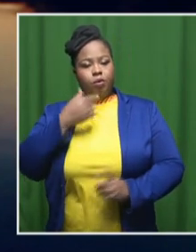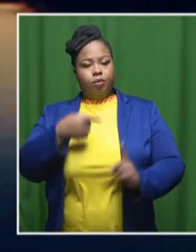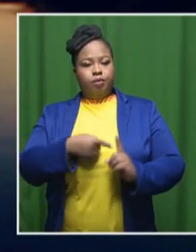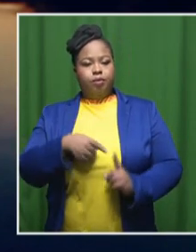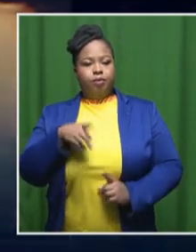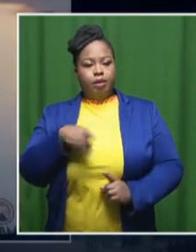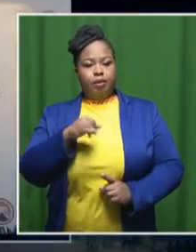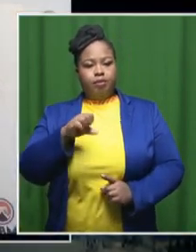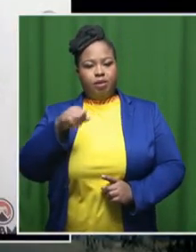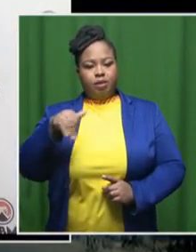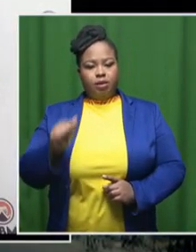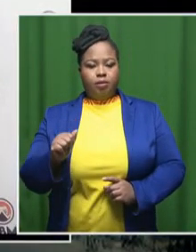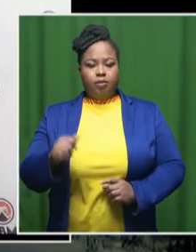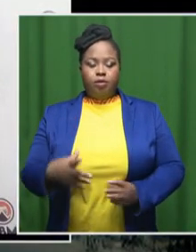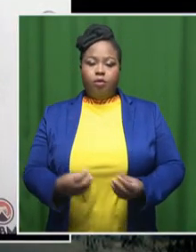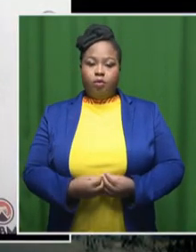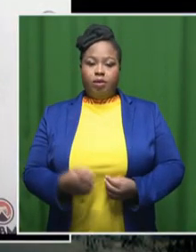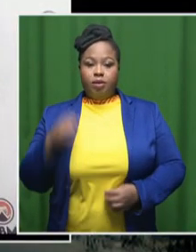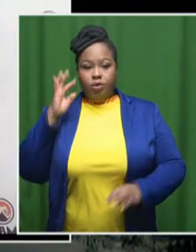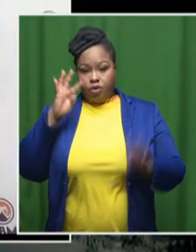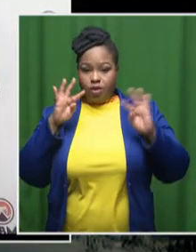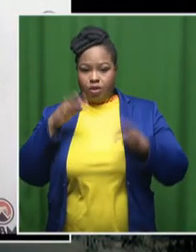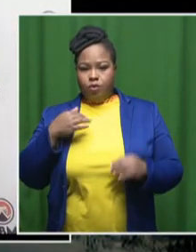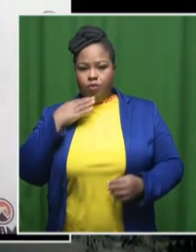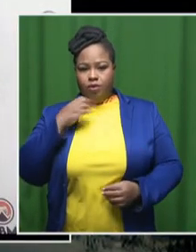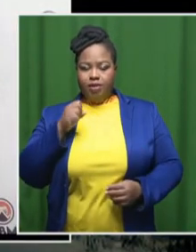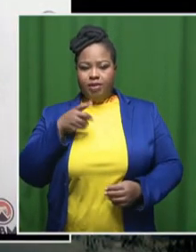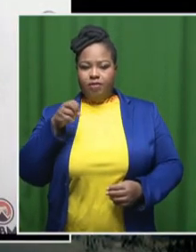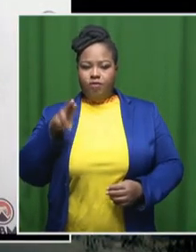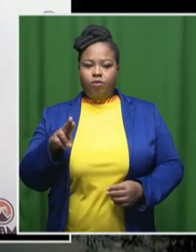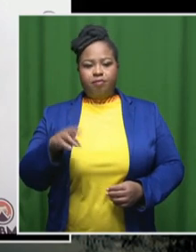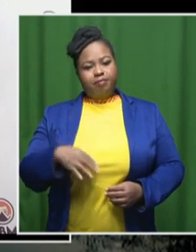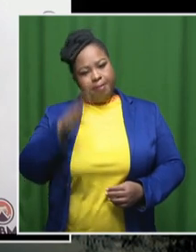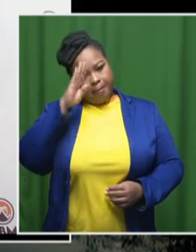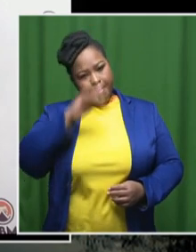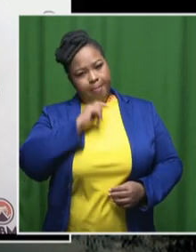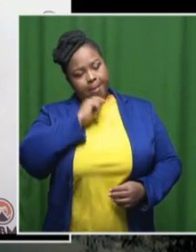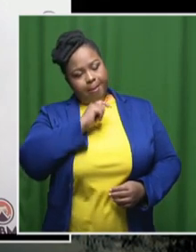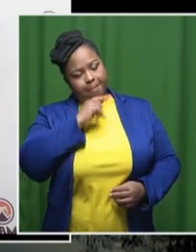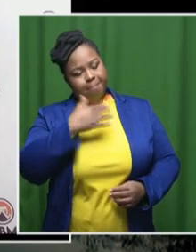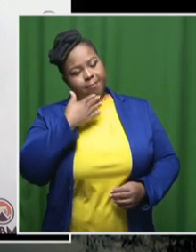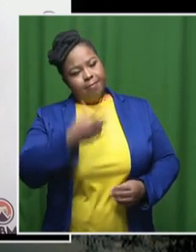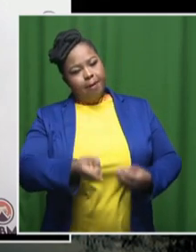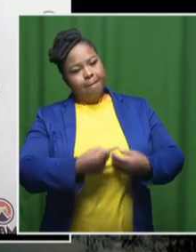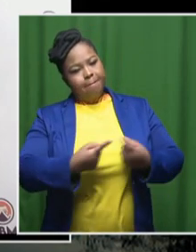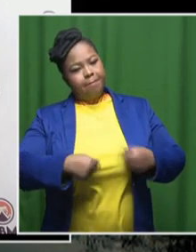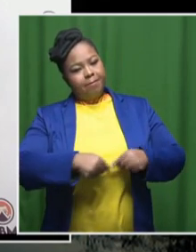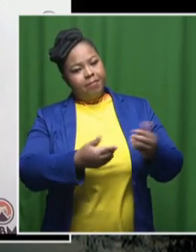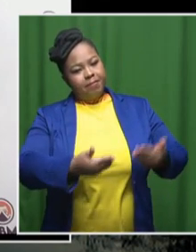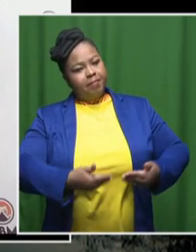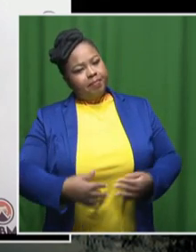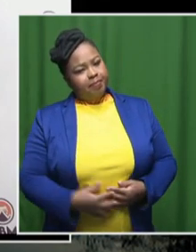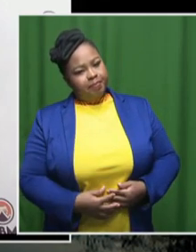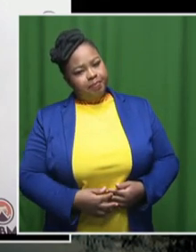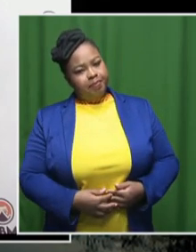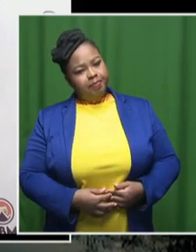George and on behalf of creatives is Sivu Kiba. A very good morning to you two. Thank you so much for joining us. Welcome to Morning Live.